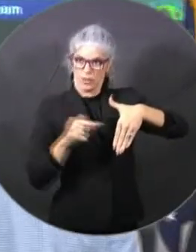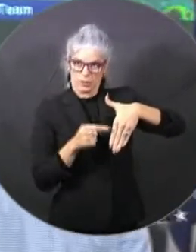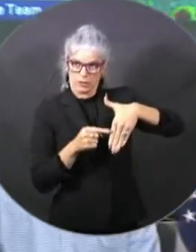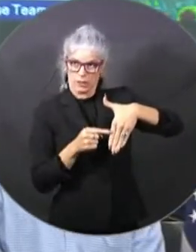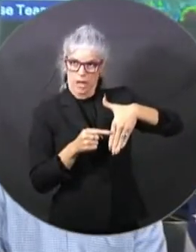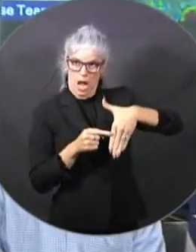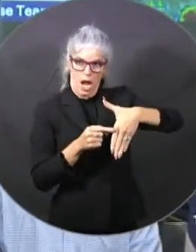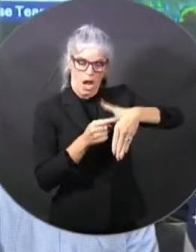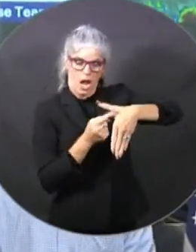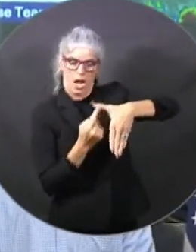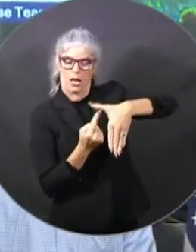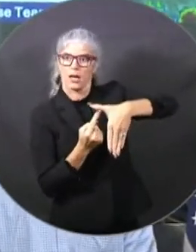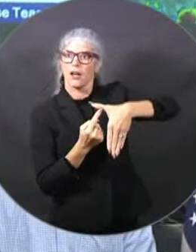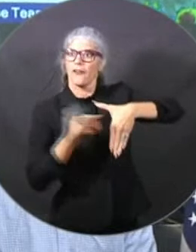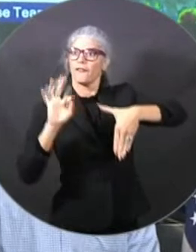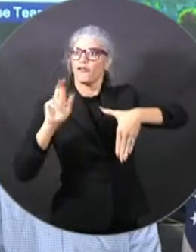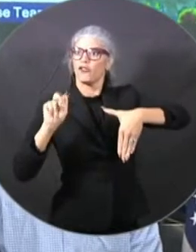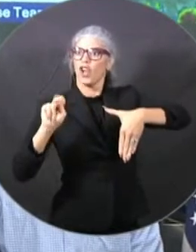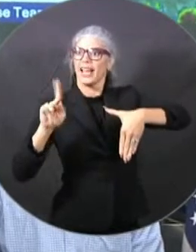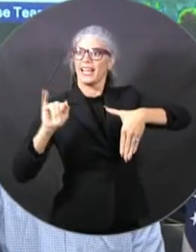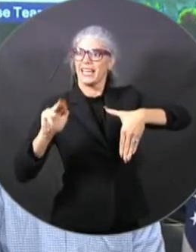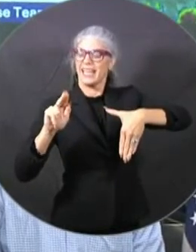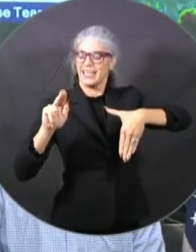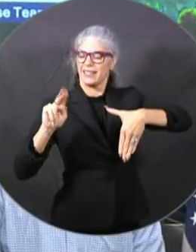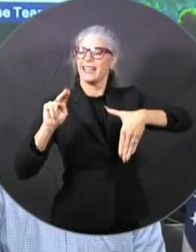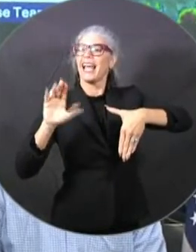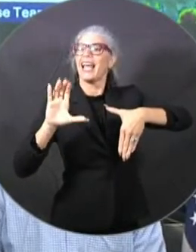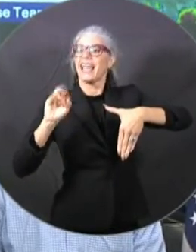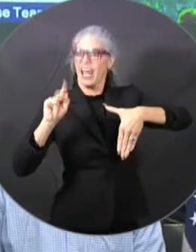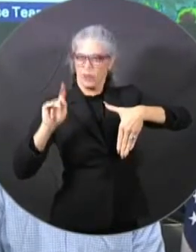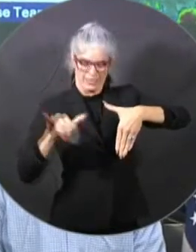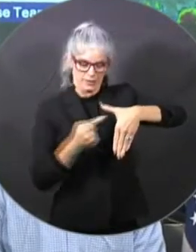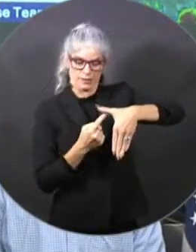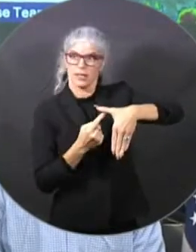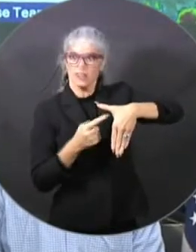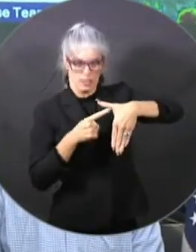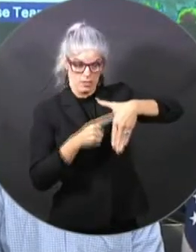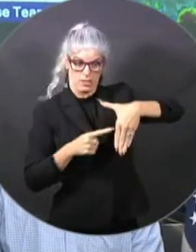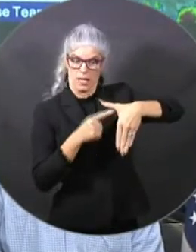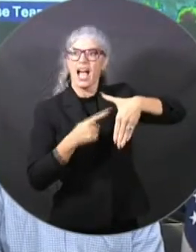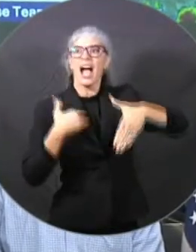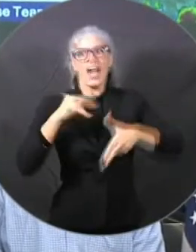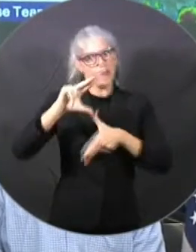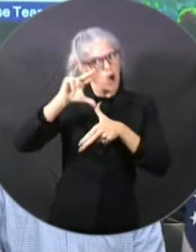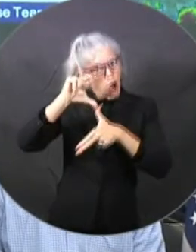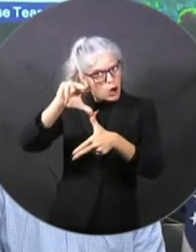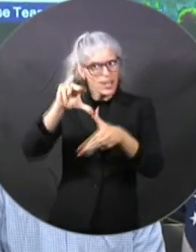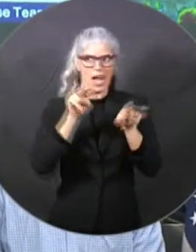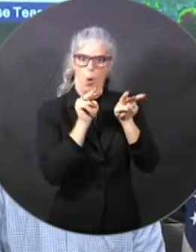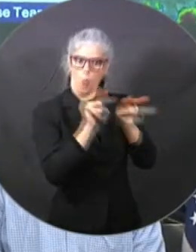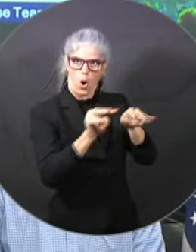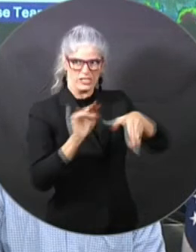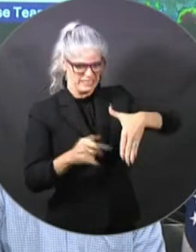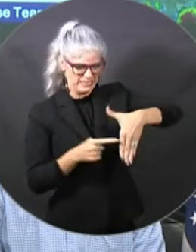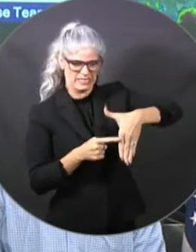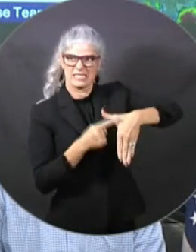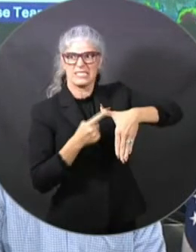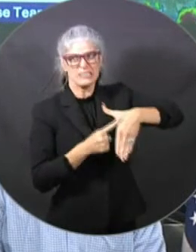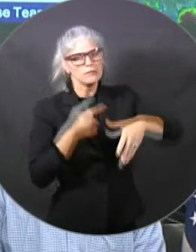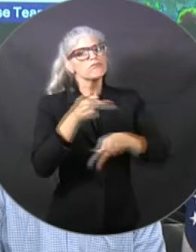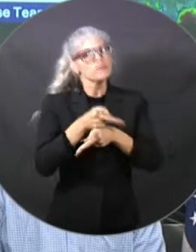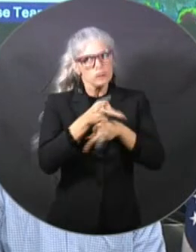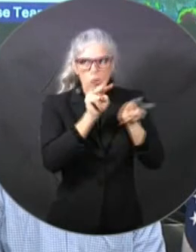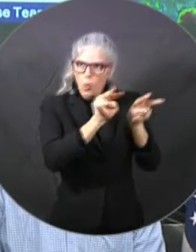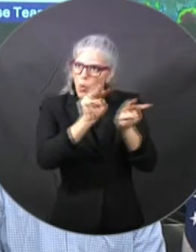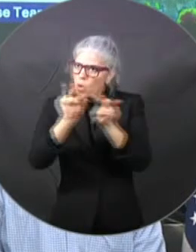northwestern Florida. And this track, if you look at how the models are there, there's a general agreement